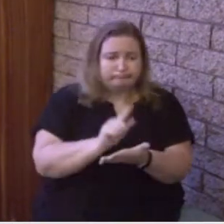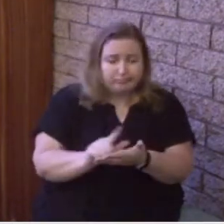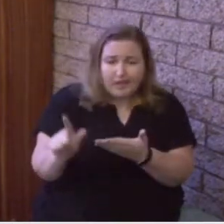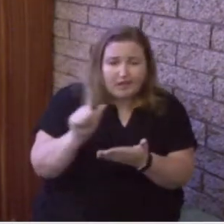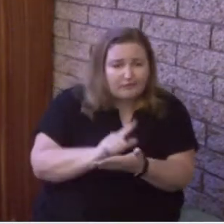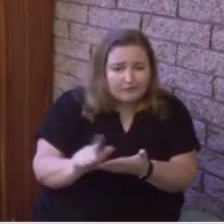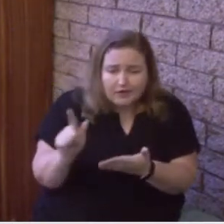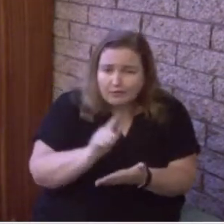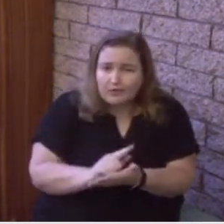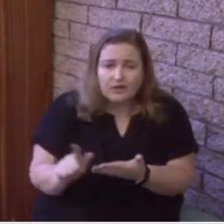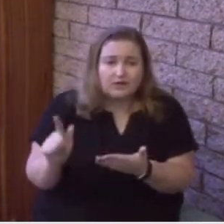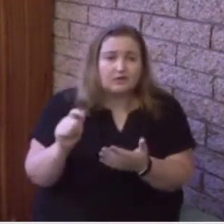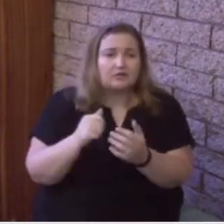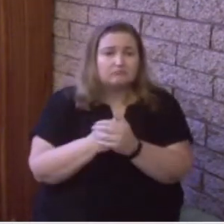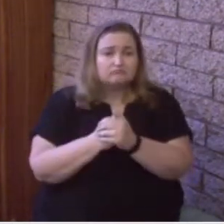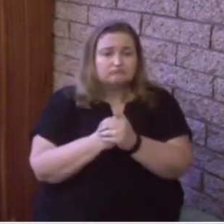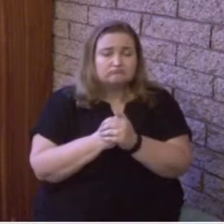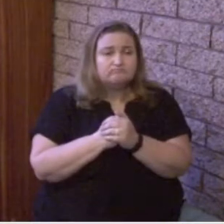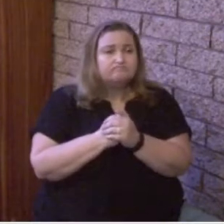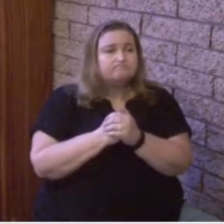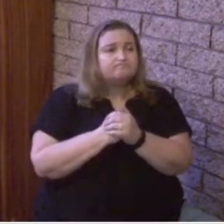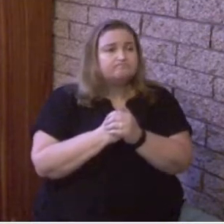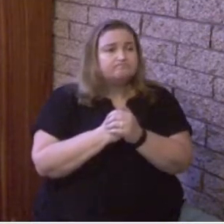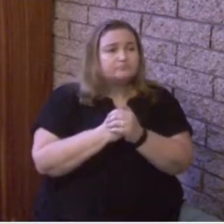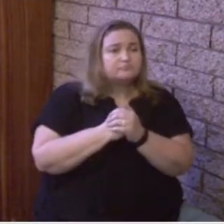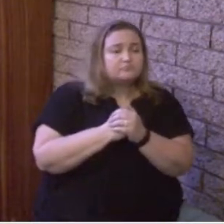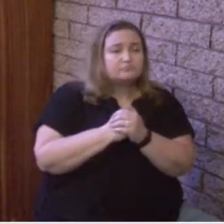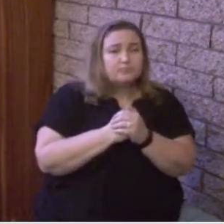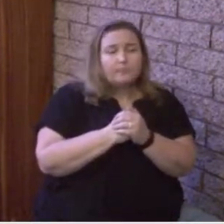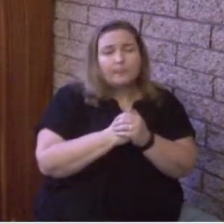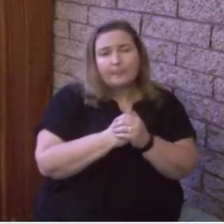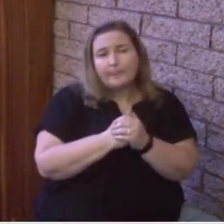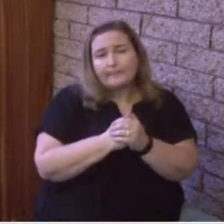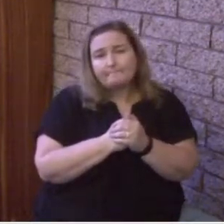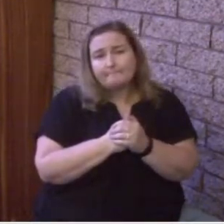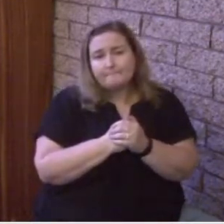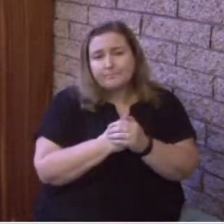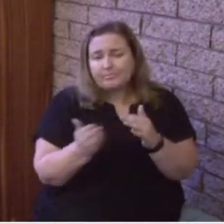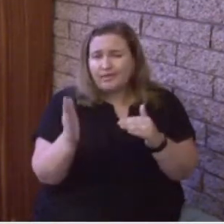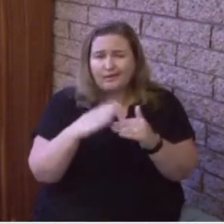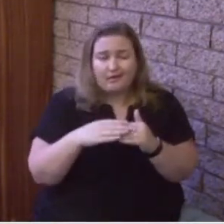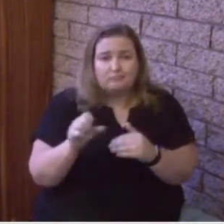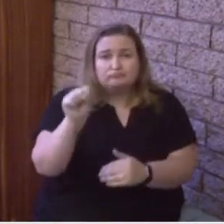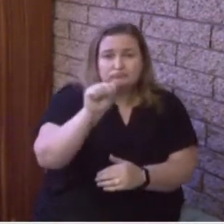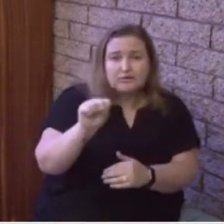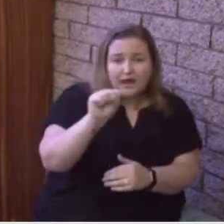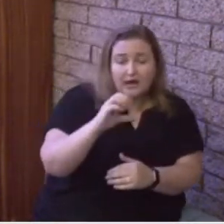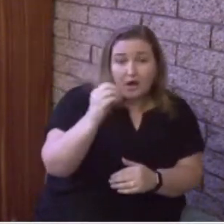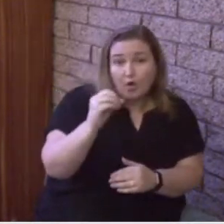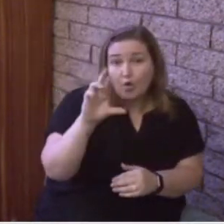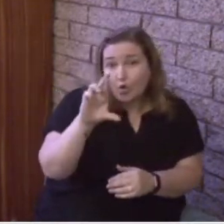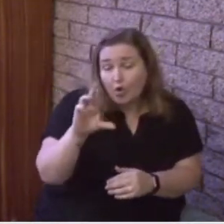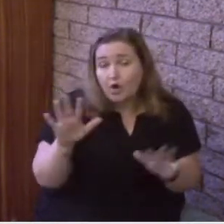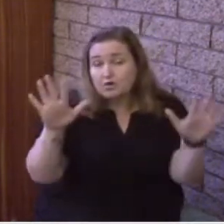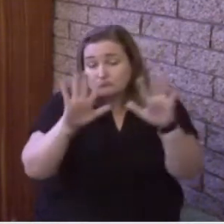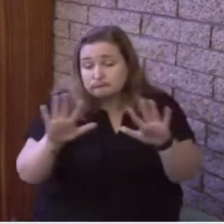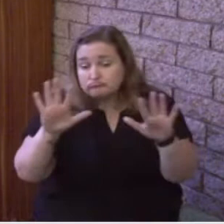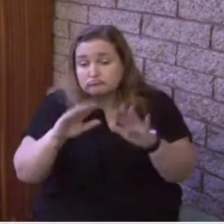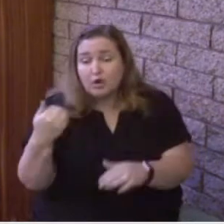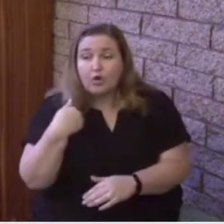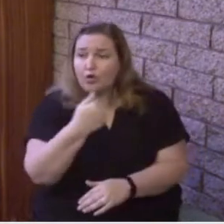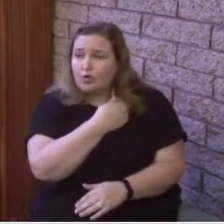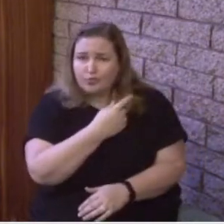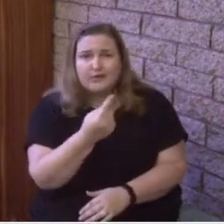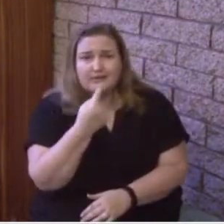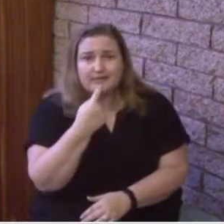Sunday or Saturday or whenever that time is that we worship together, that we gather together, we mention the name of God the Father.